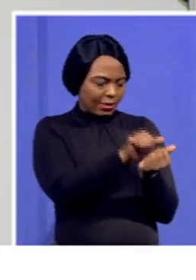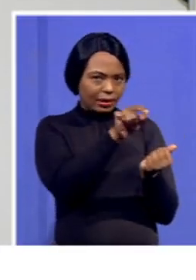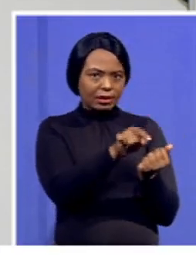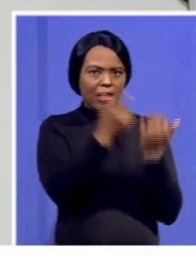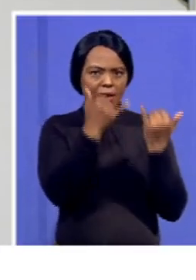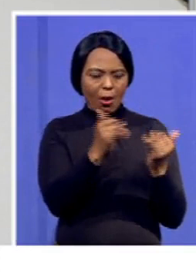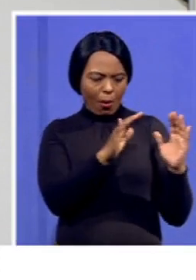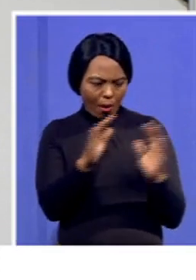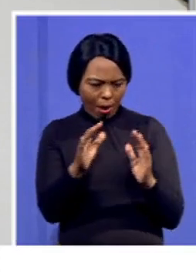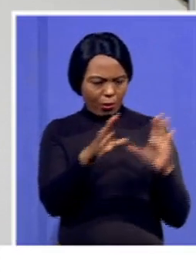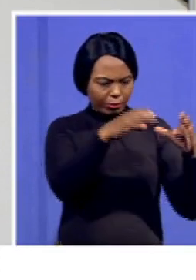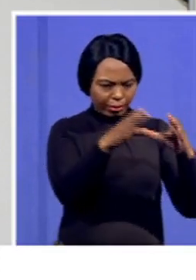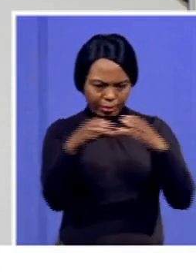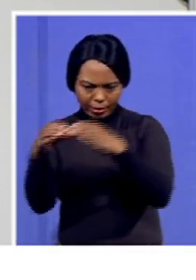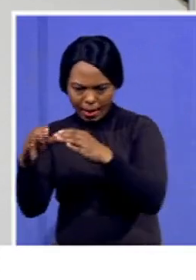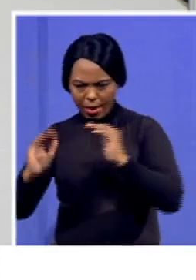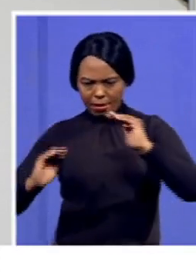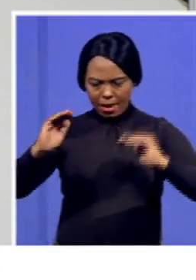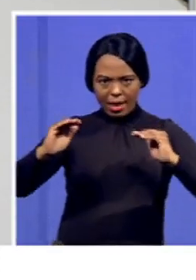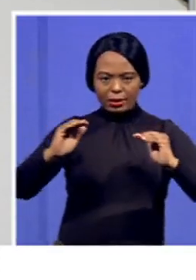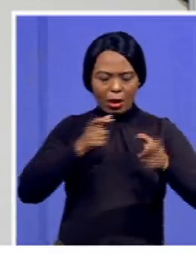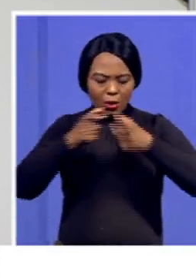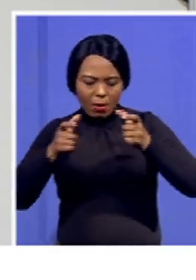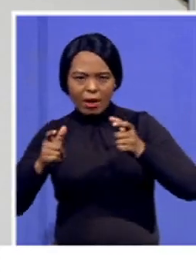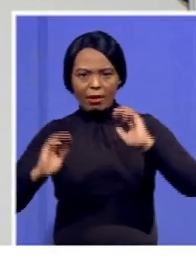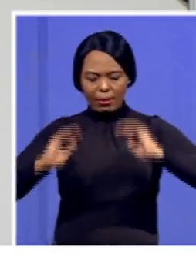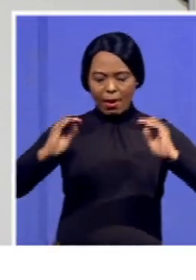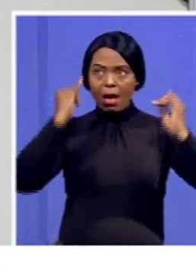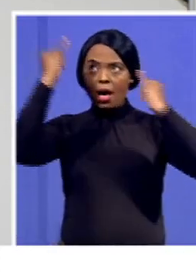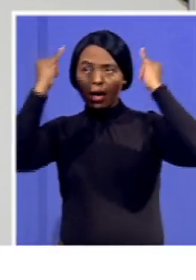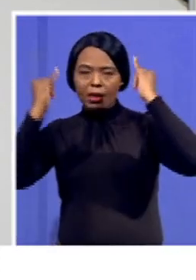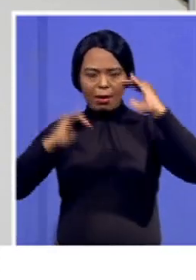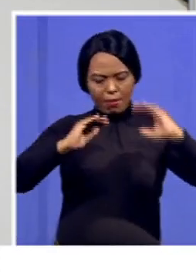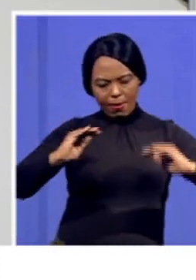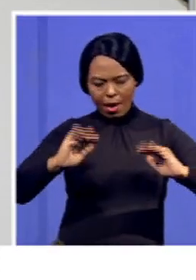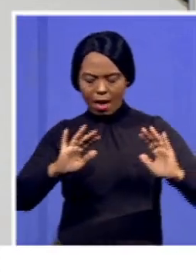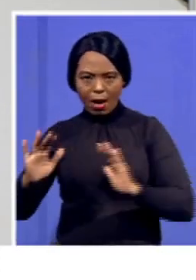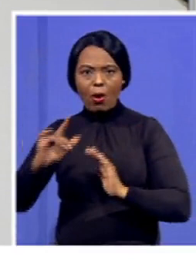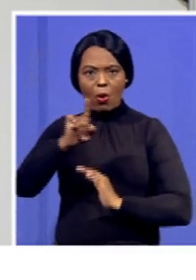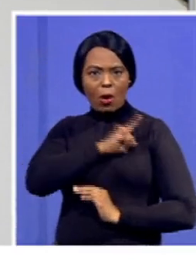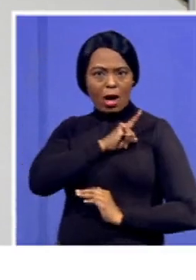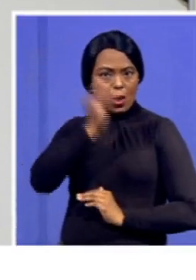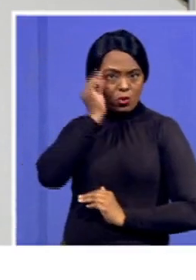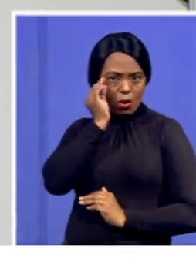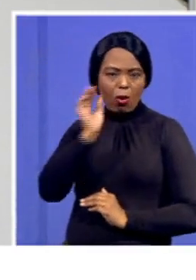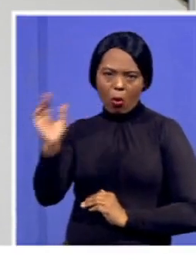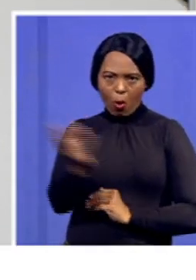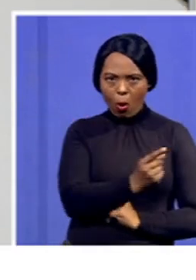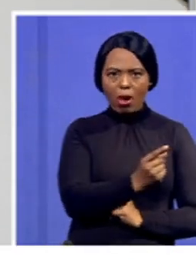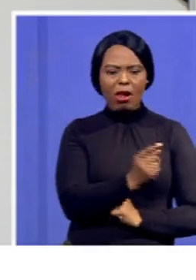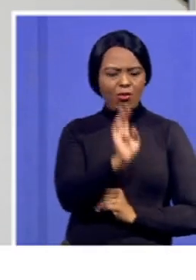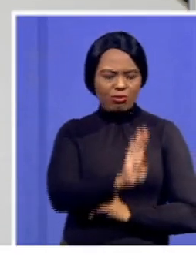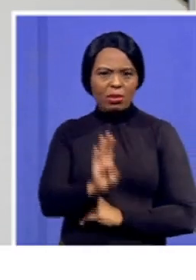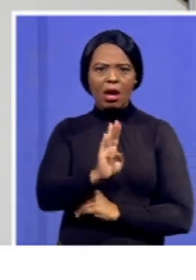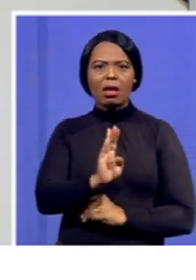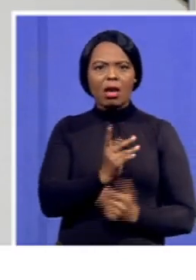forces. At this space, we know that as the ANC, we are challenged from all quarters, not only